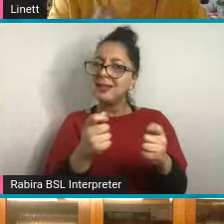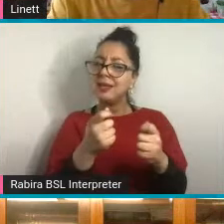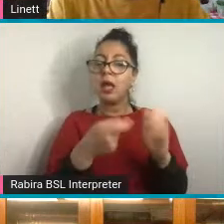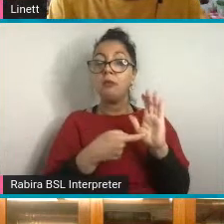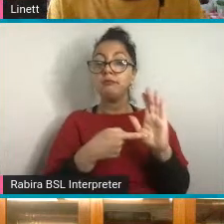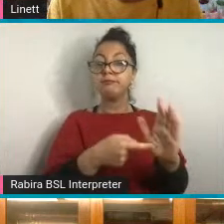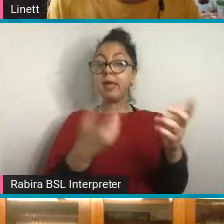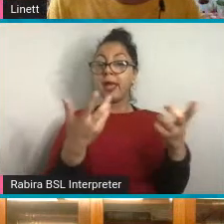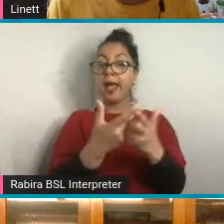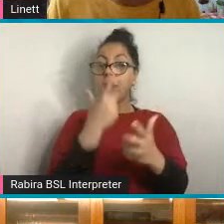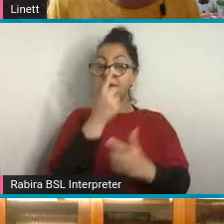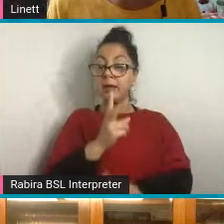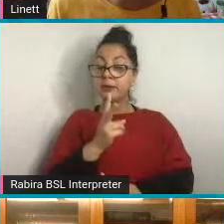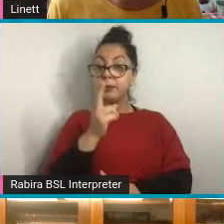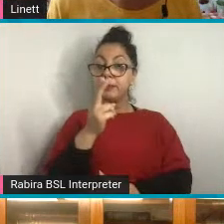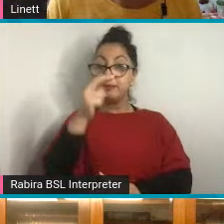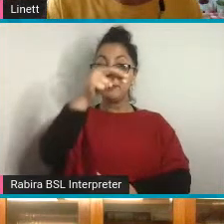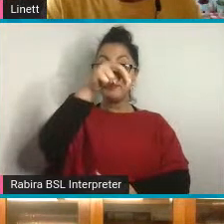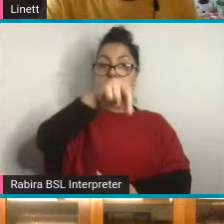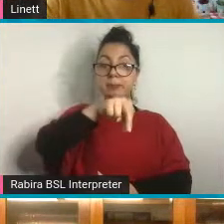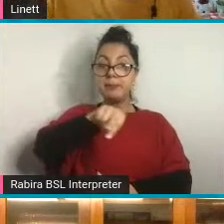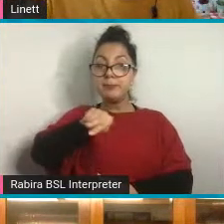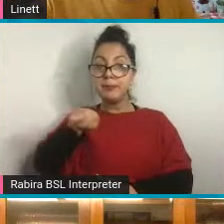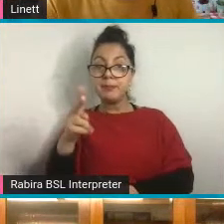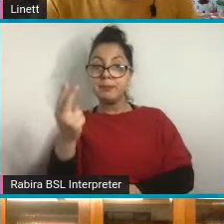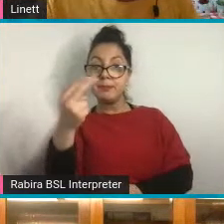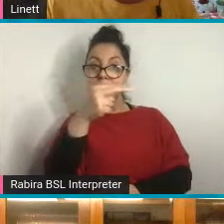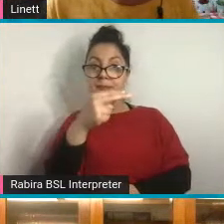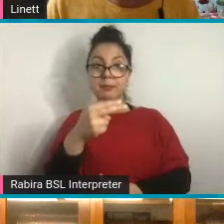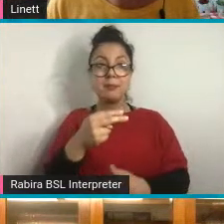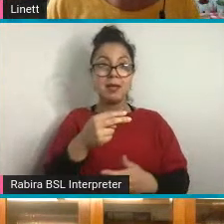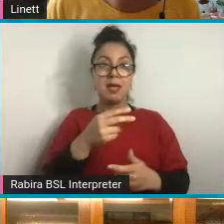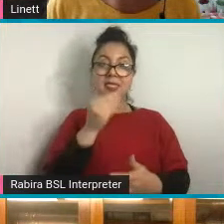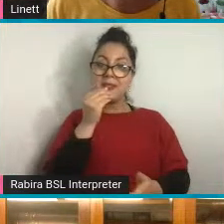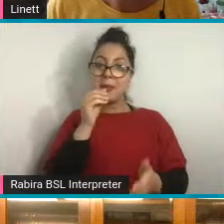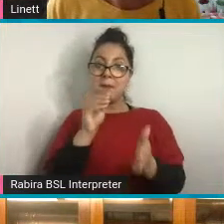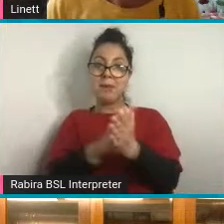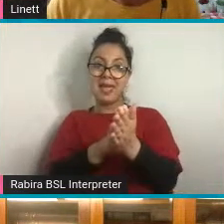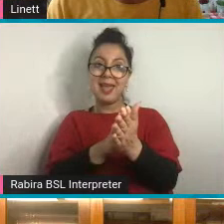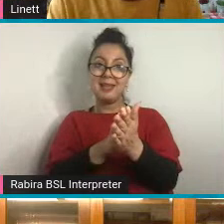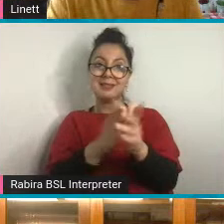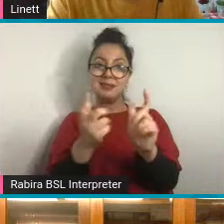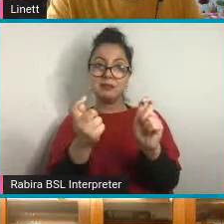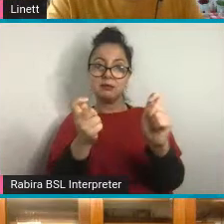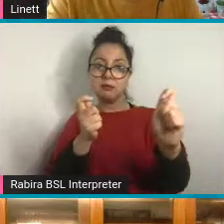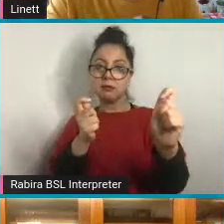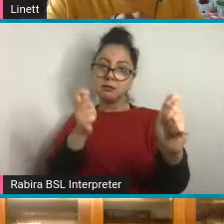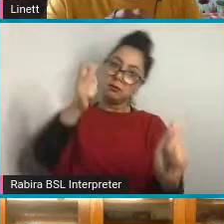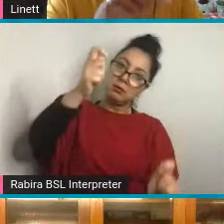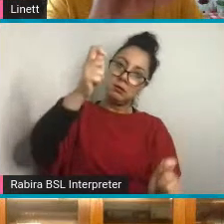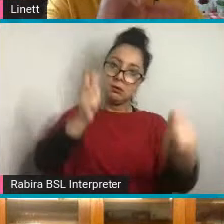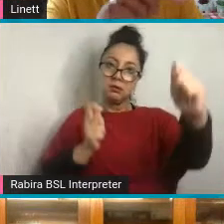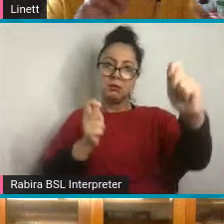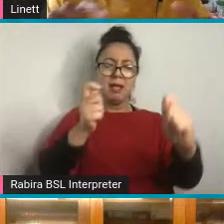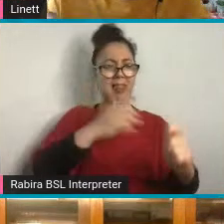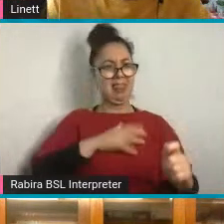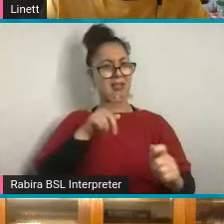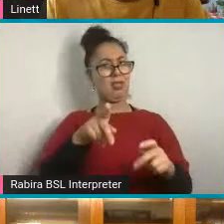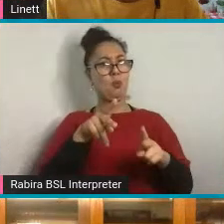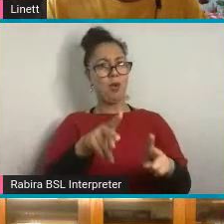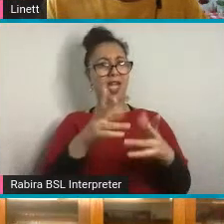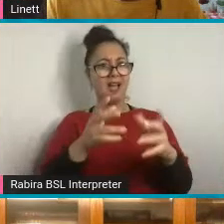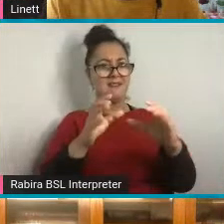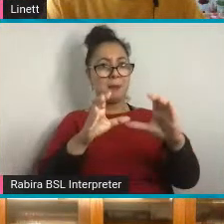maybe cut some of the letters out as well, paste them at different angles. So I like the way you've got the big